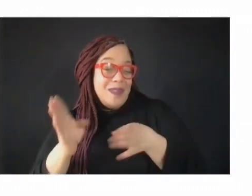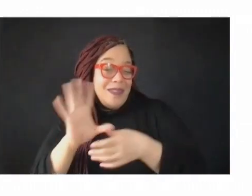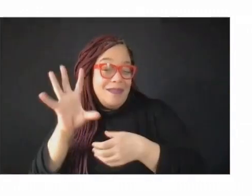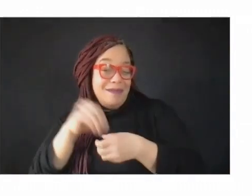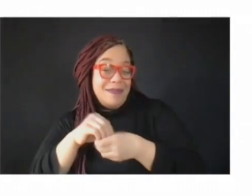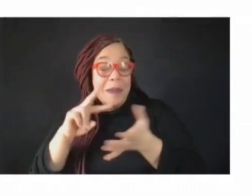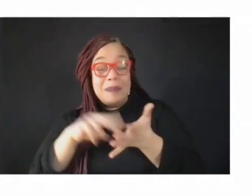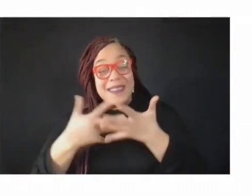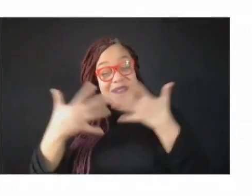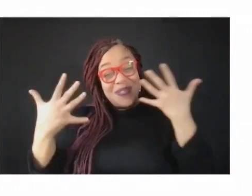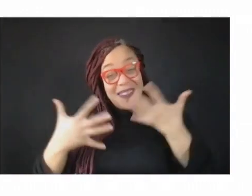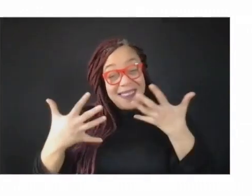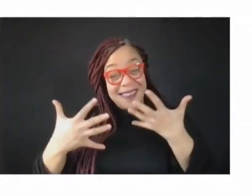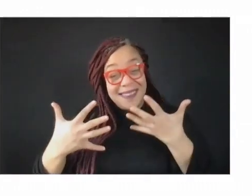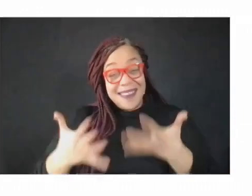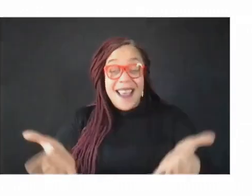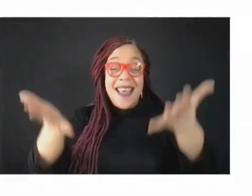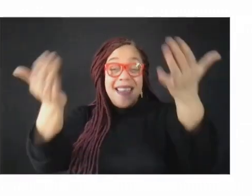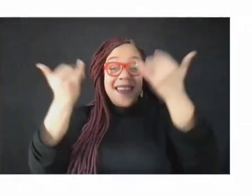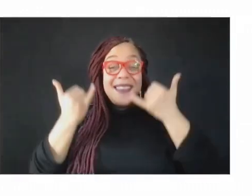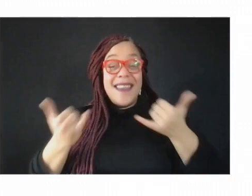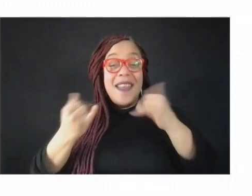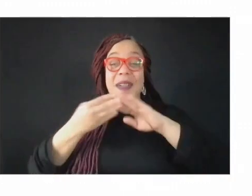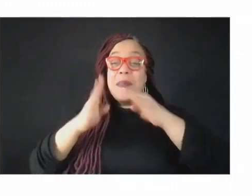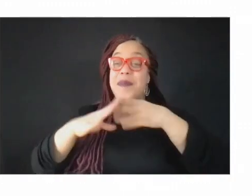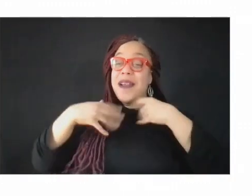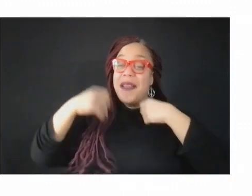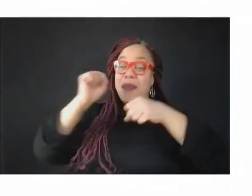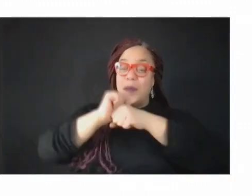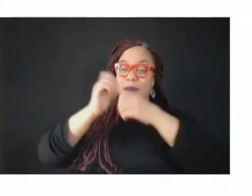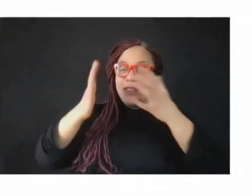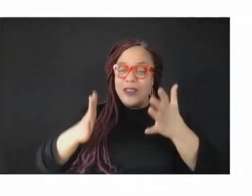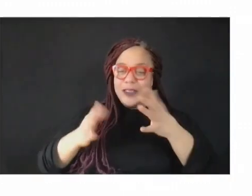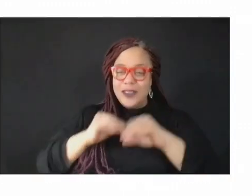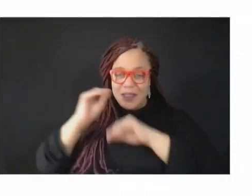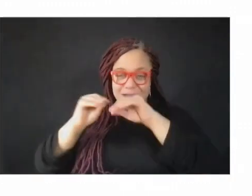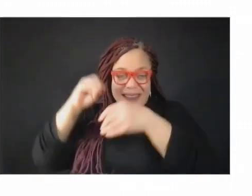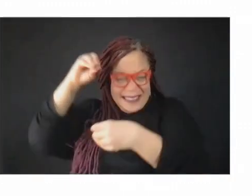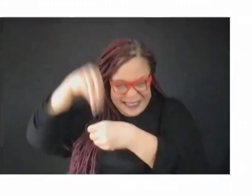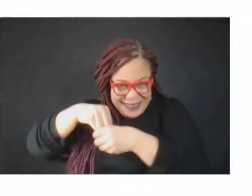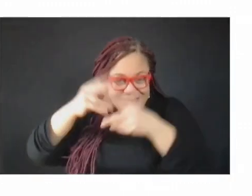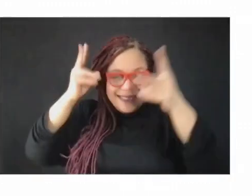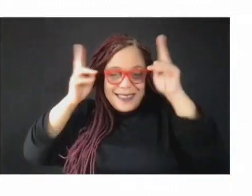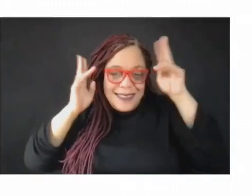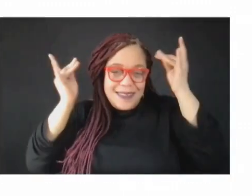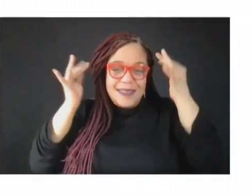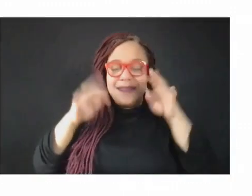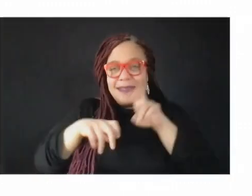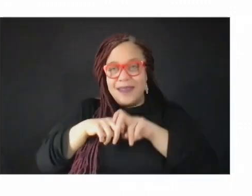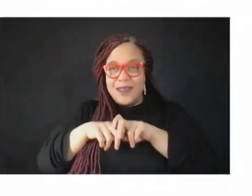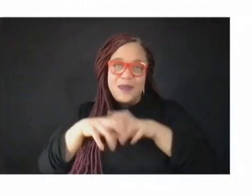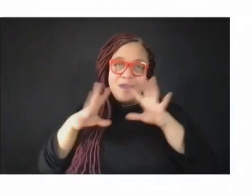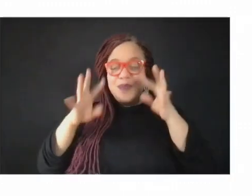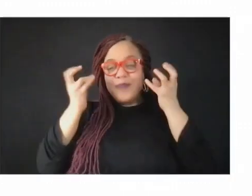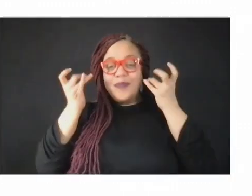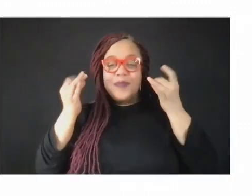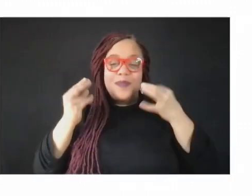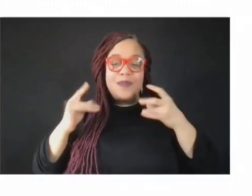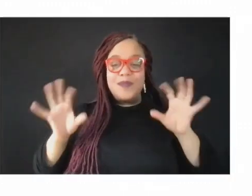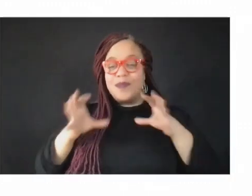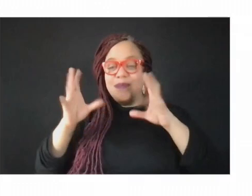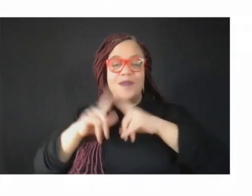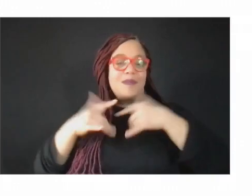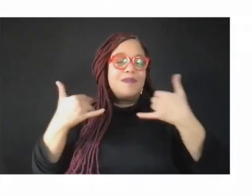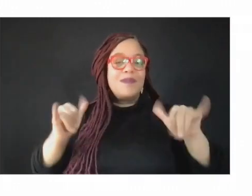barbershops and beauty salons, we are more likely to have sustained engagement with medical and public health systems. Next slide.